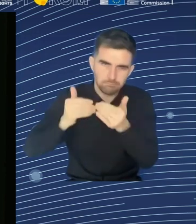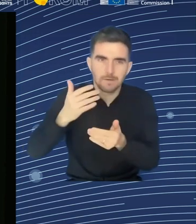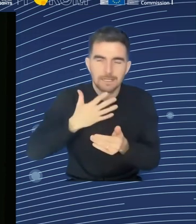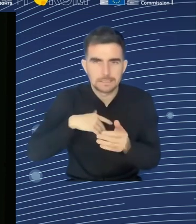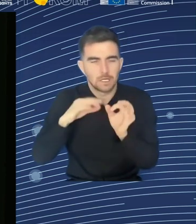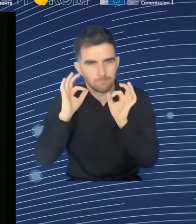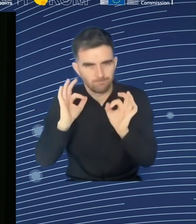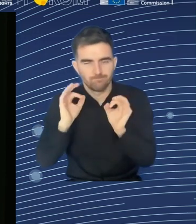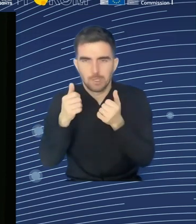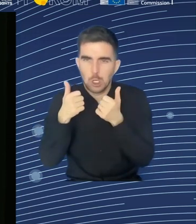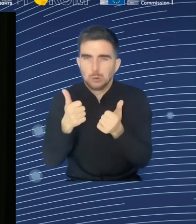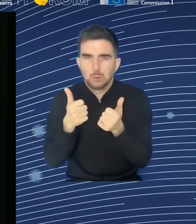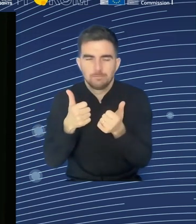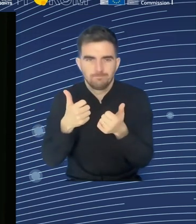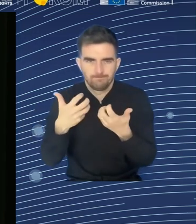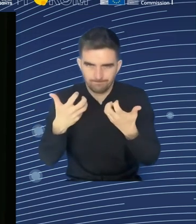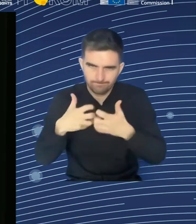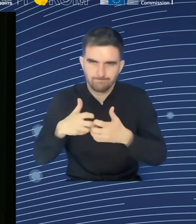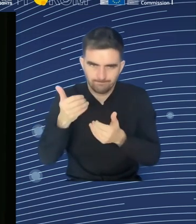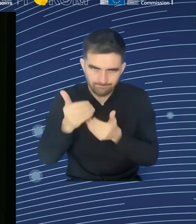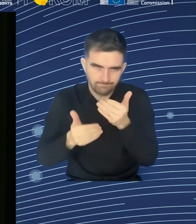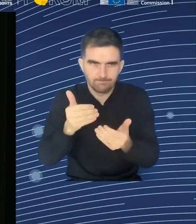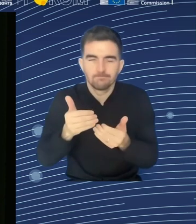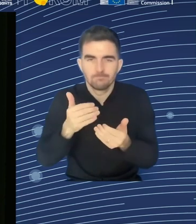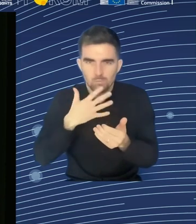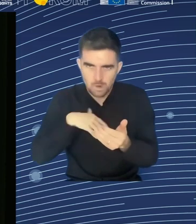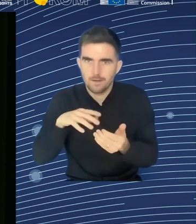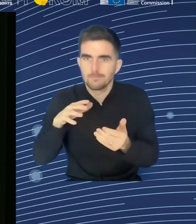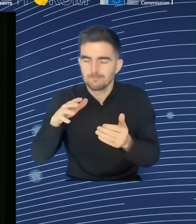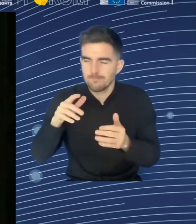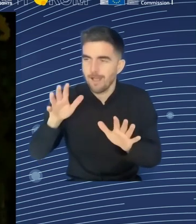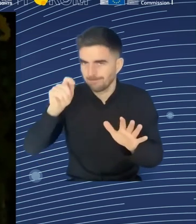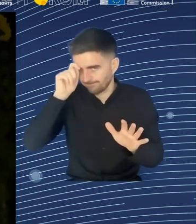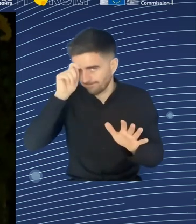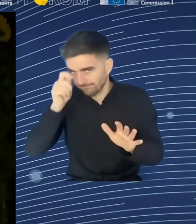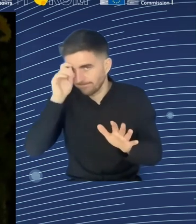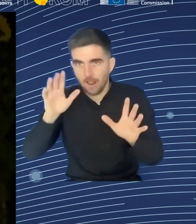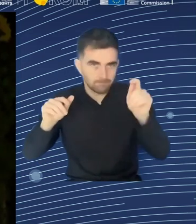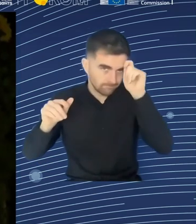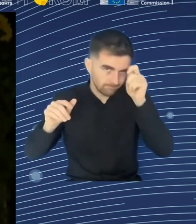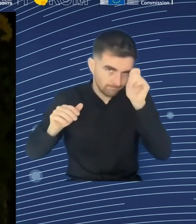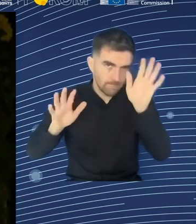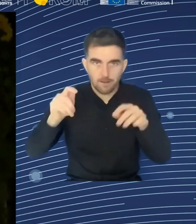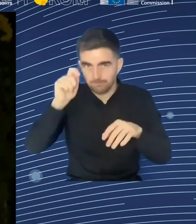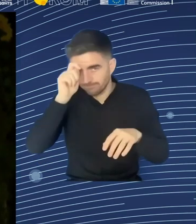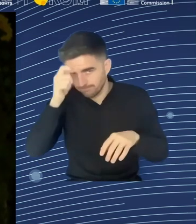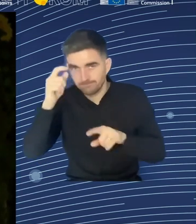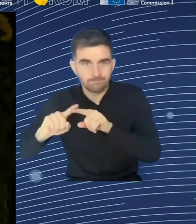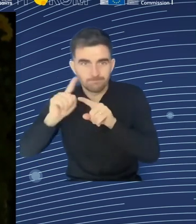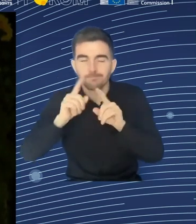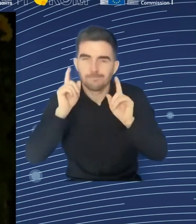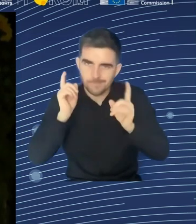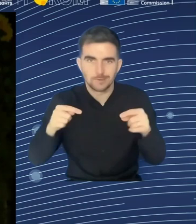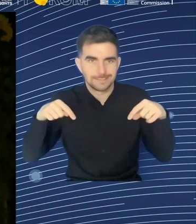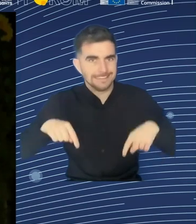qualifications, they are national based, and of course it means that we need to improve the visibility and